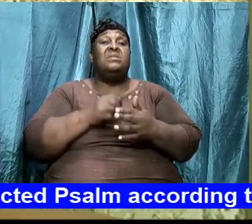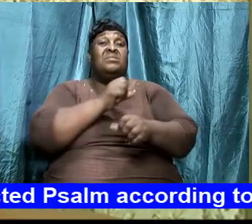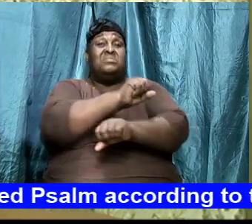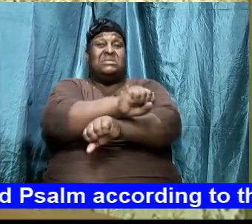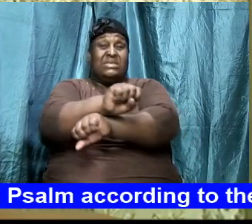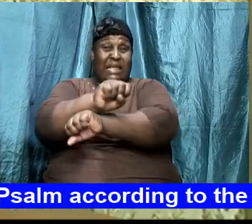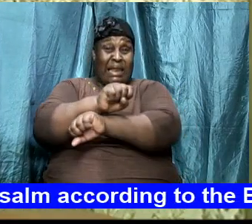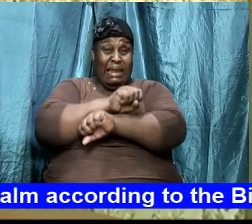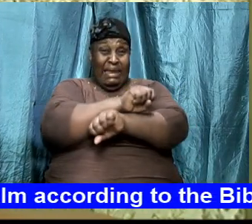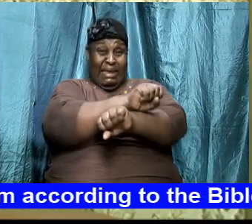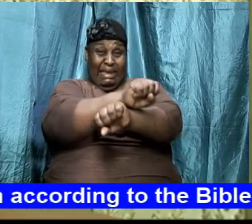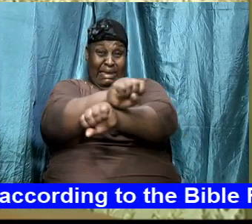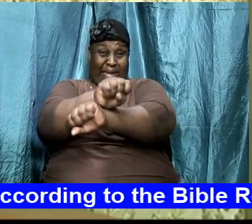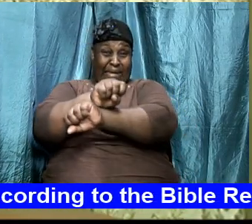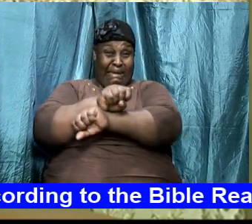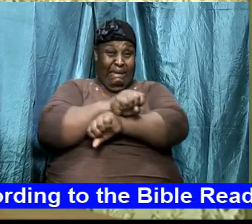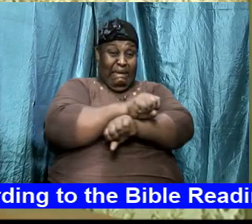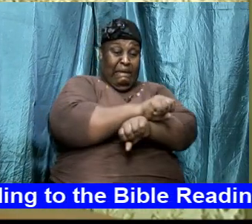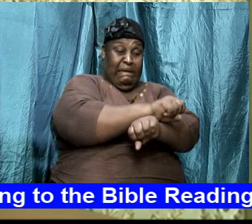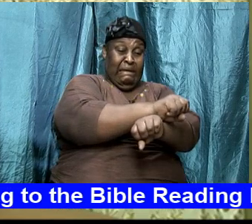Samson was grinding the mill